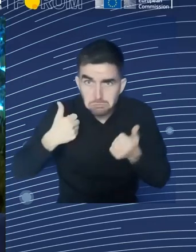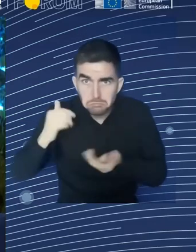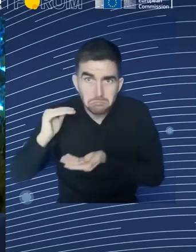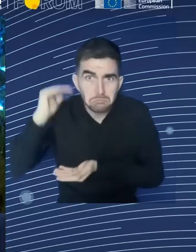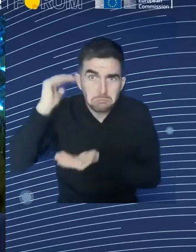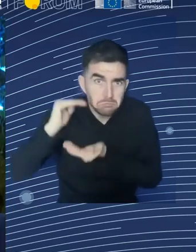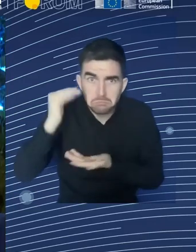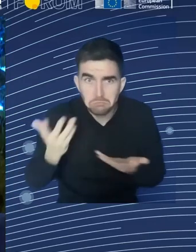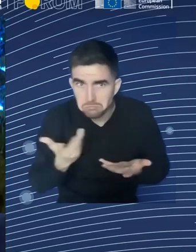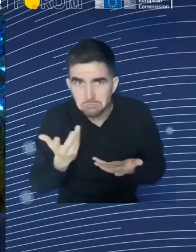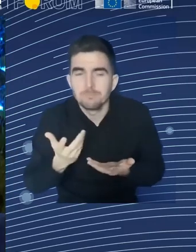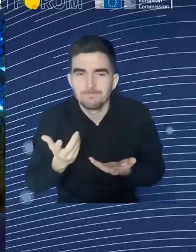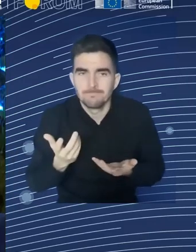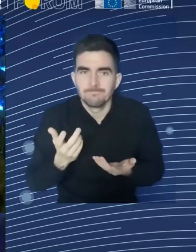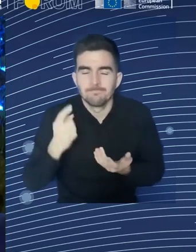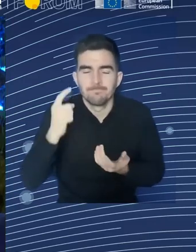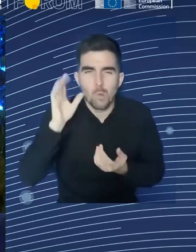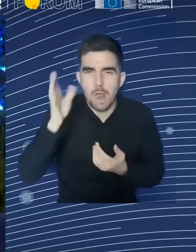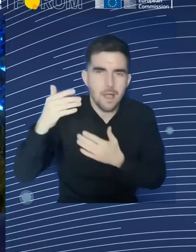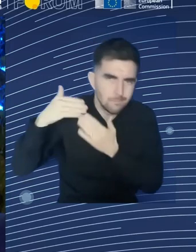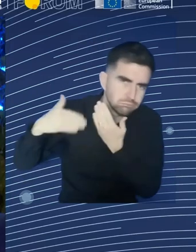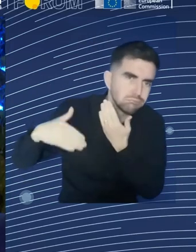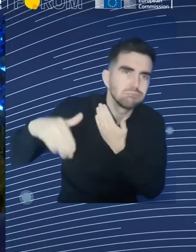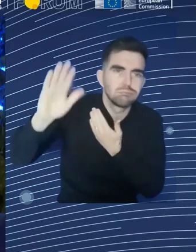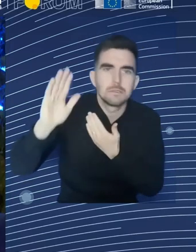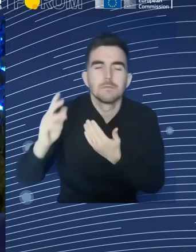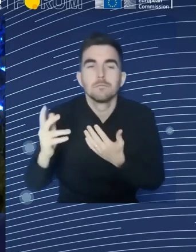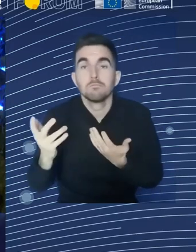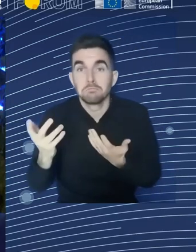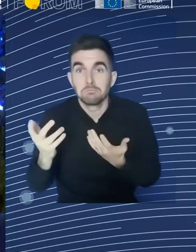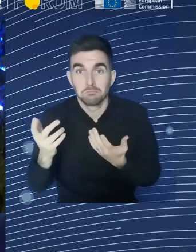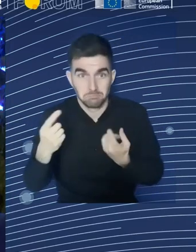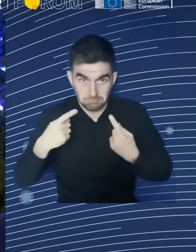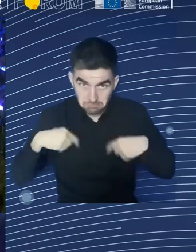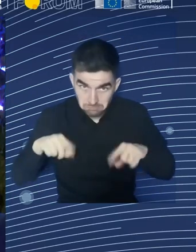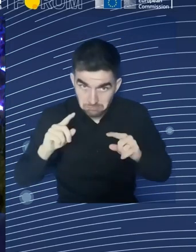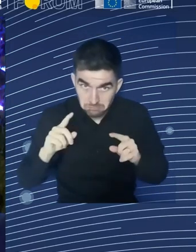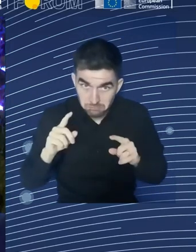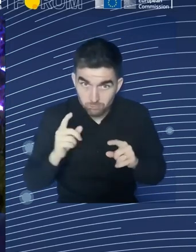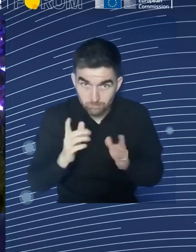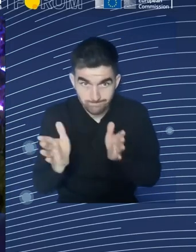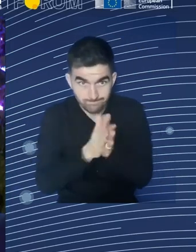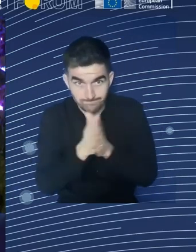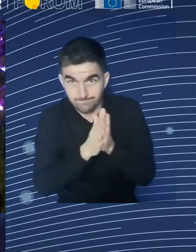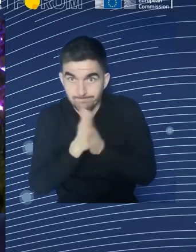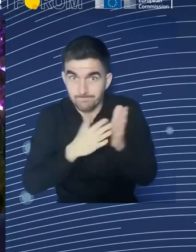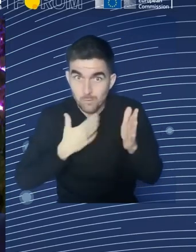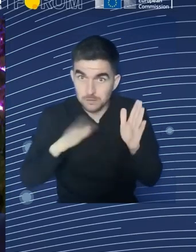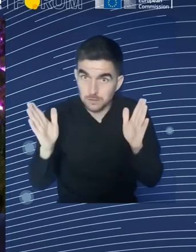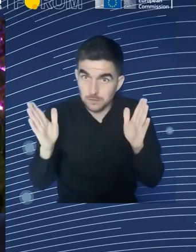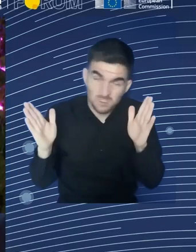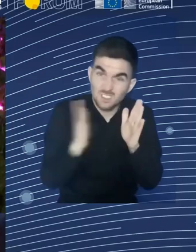for a shorter working week because, you in some countries probably we are more ready than in the other. And it is very